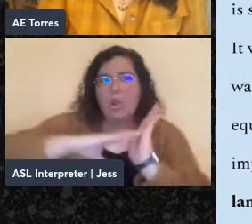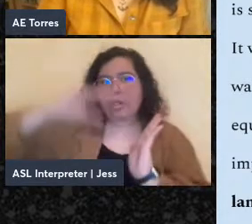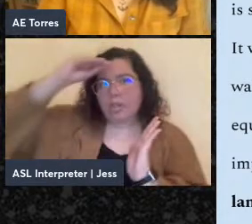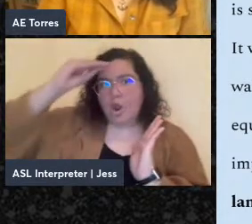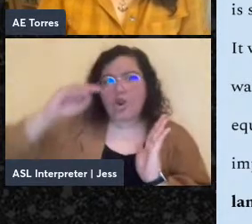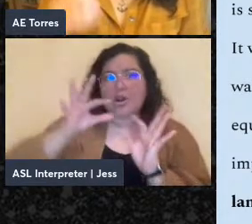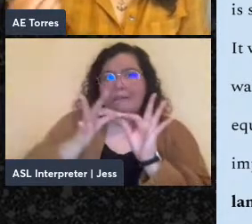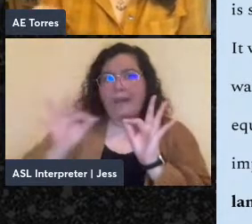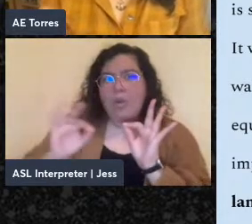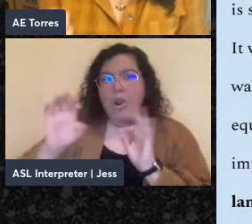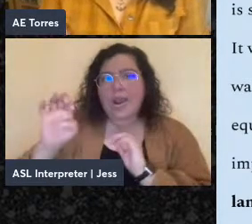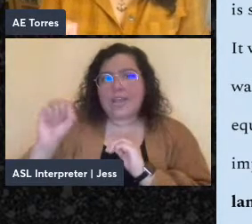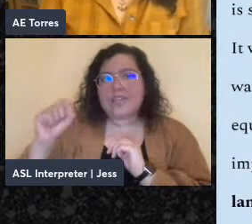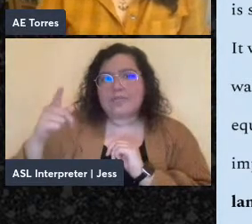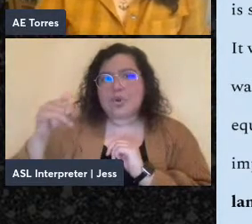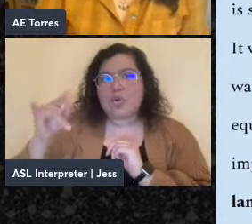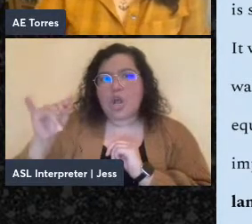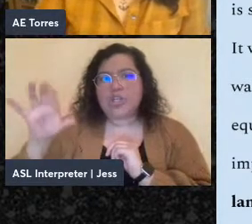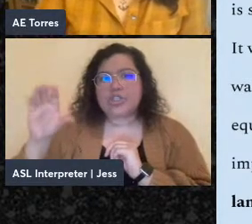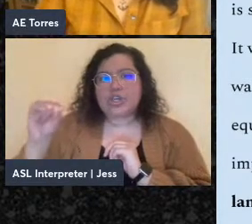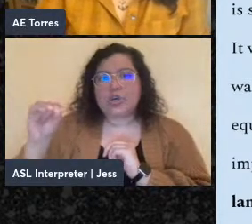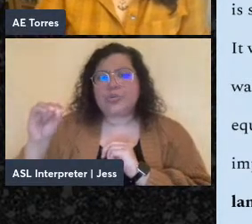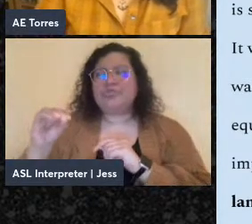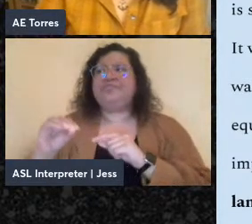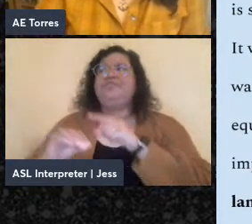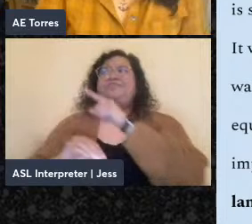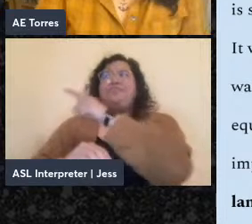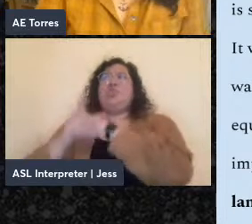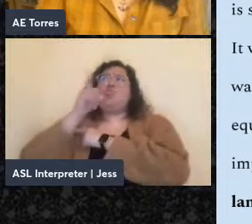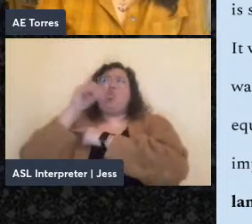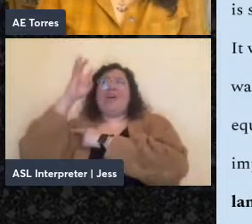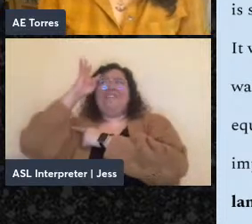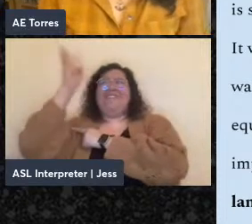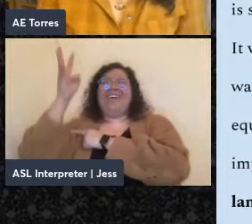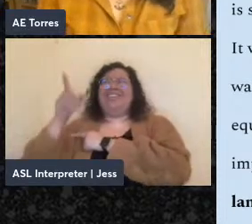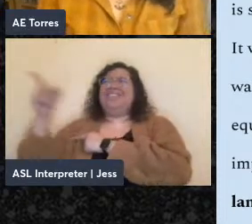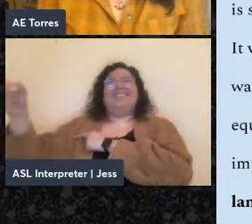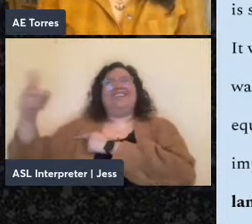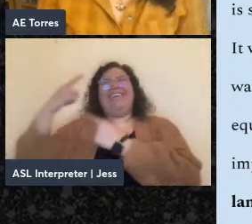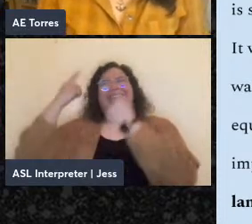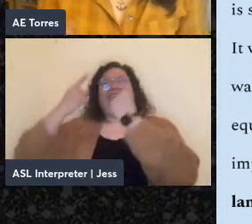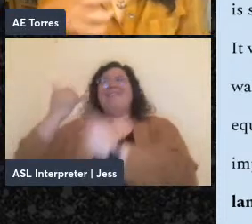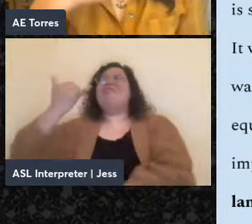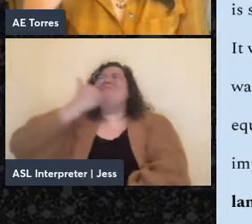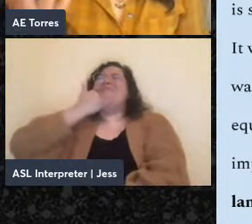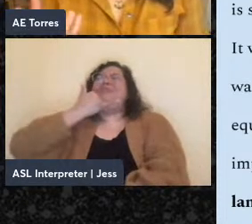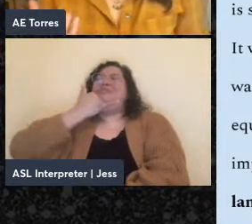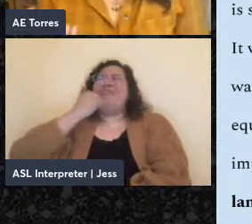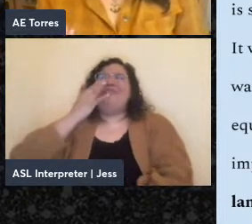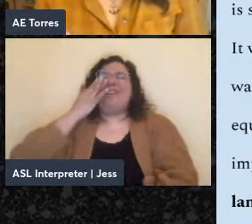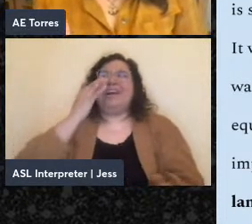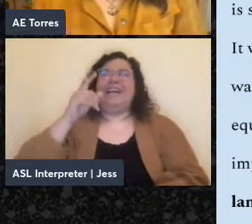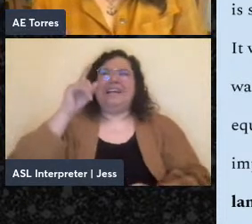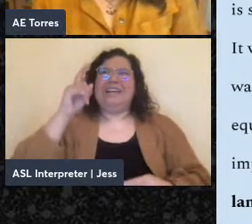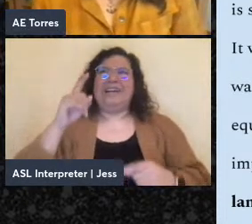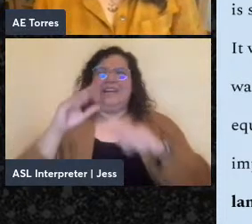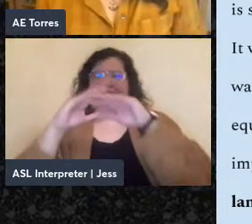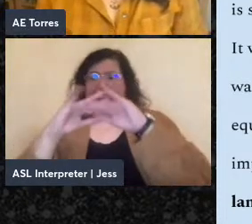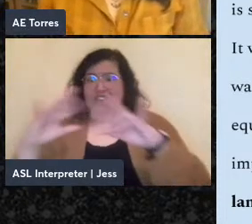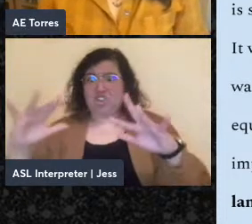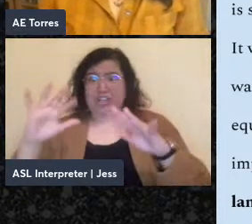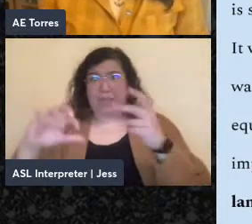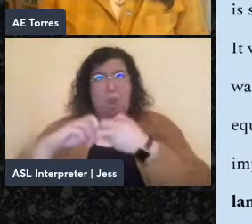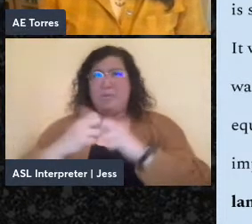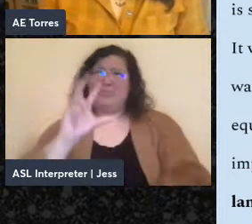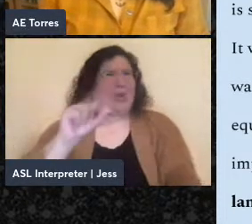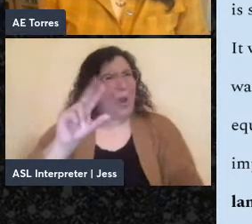Zamenhof as misdiagnosing the question, right? It's not multiplicity or diversity that's the issue.